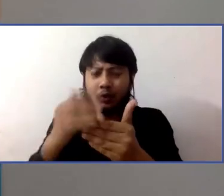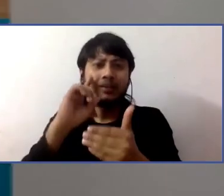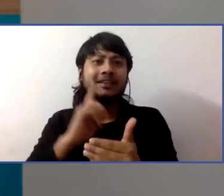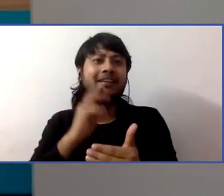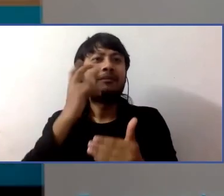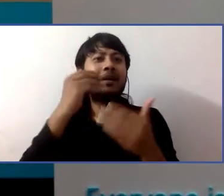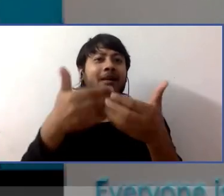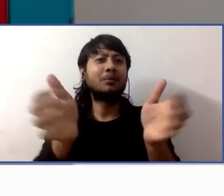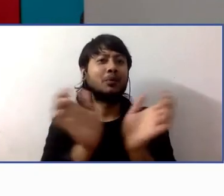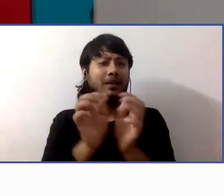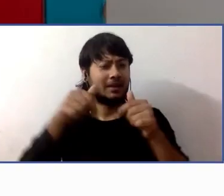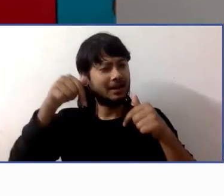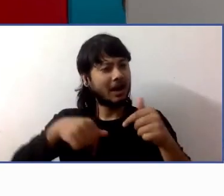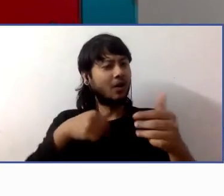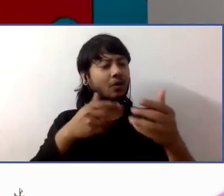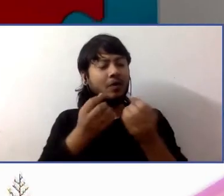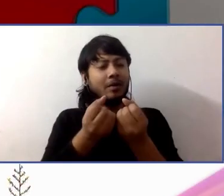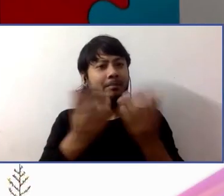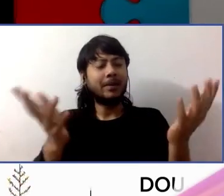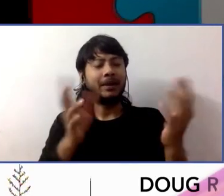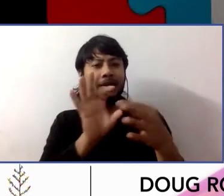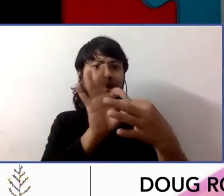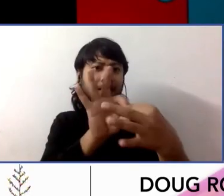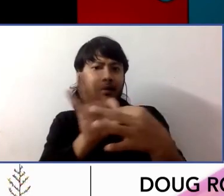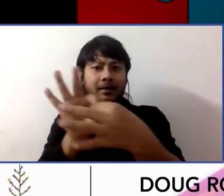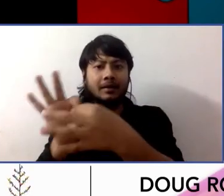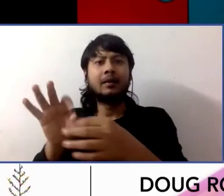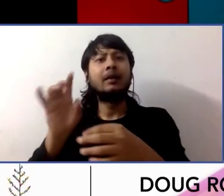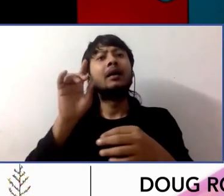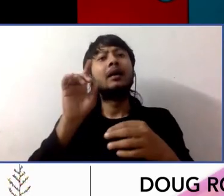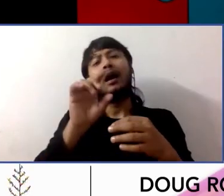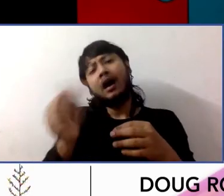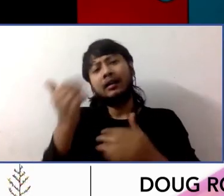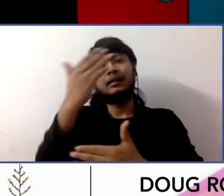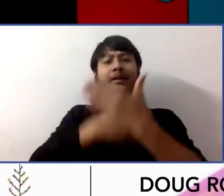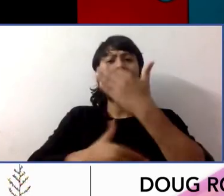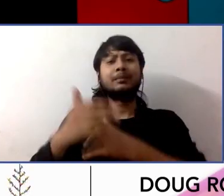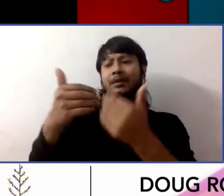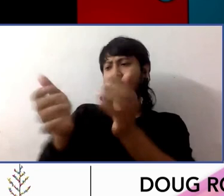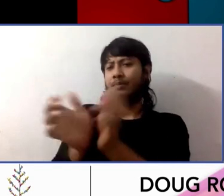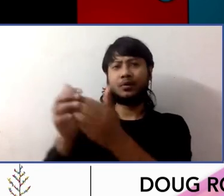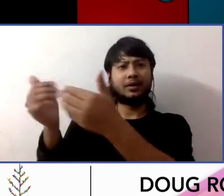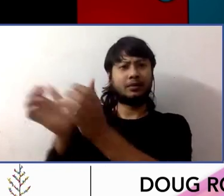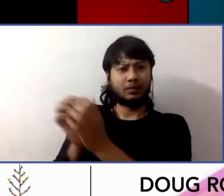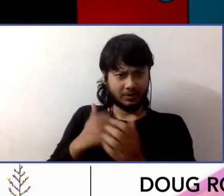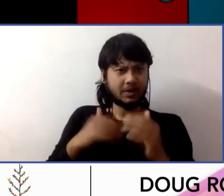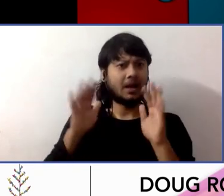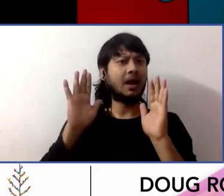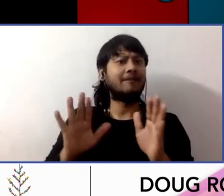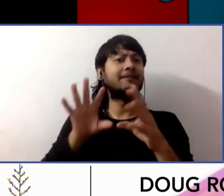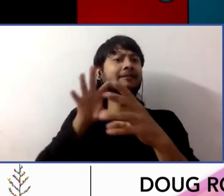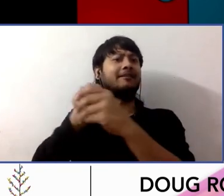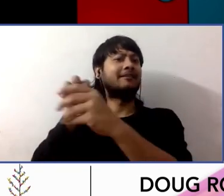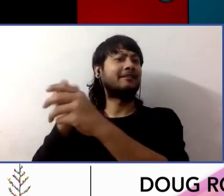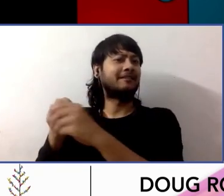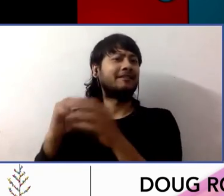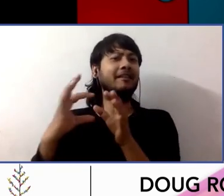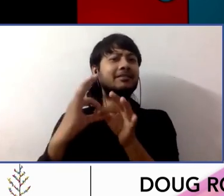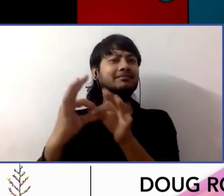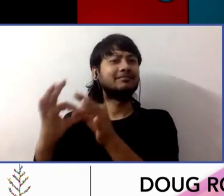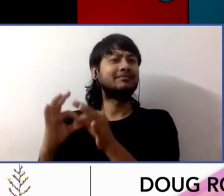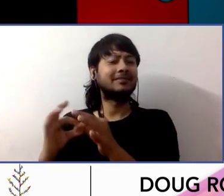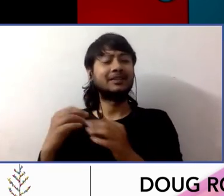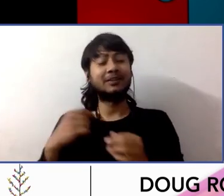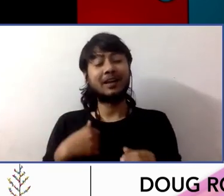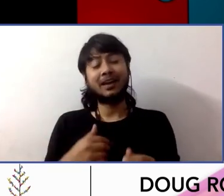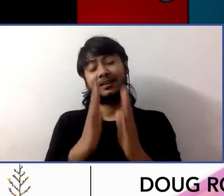other parts of the disability community. And so if there's one thing that I ask of you today, and again, many of you